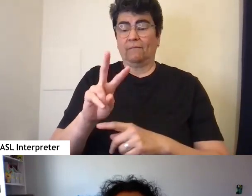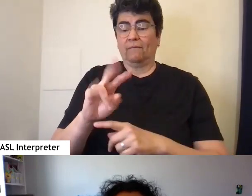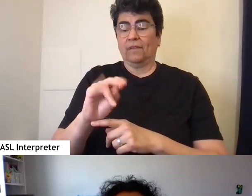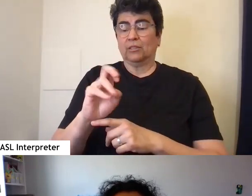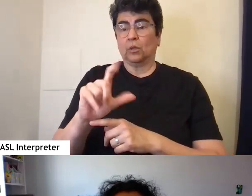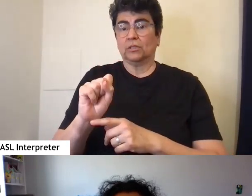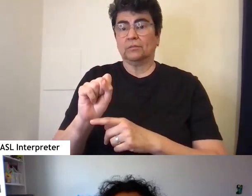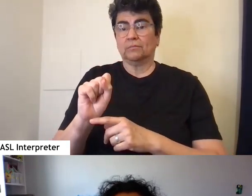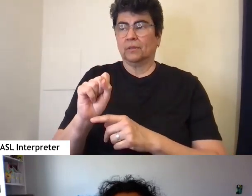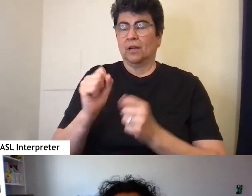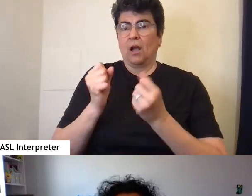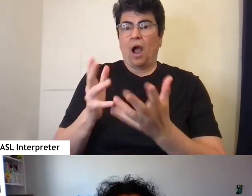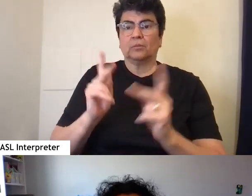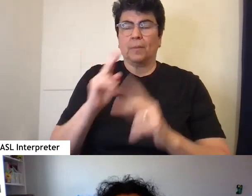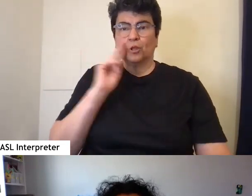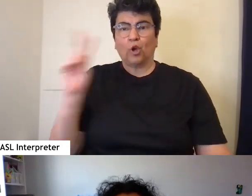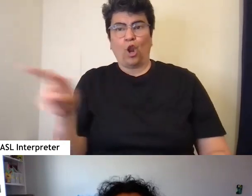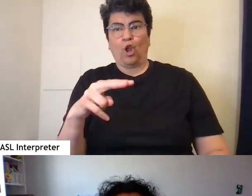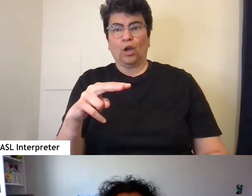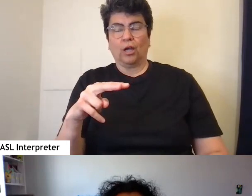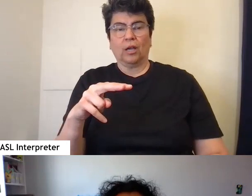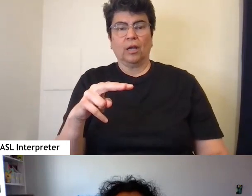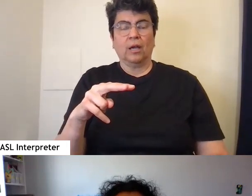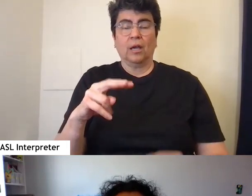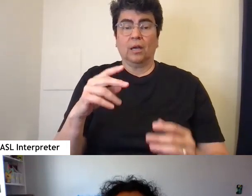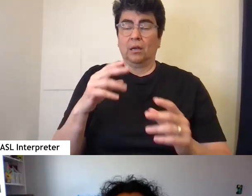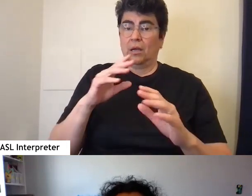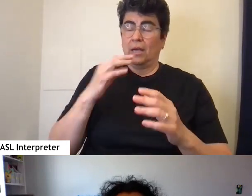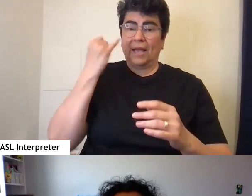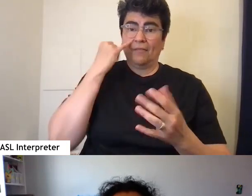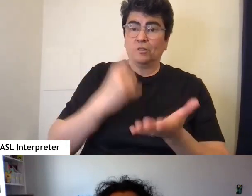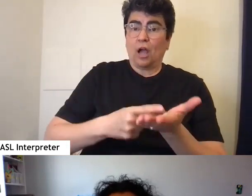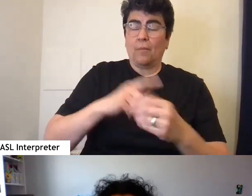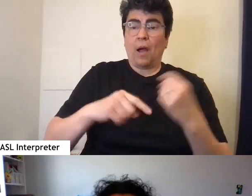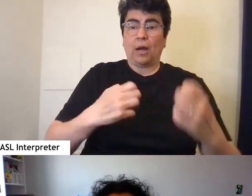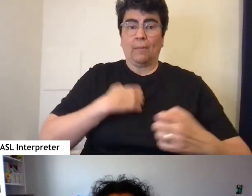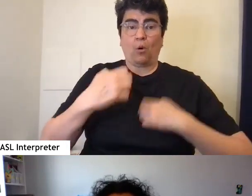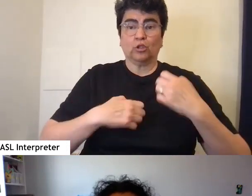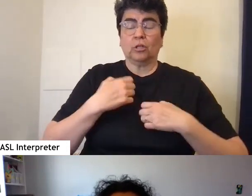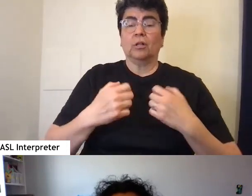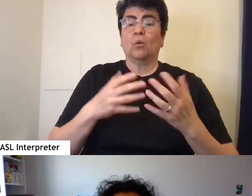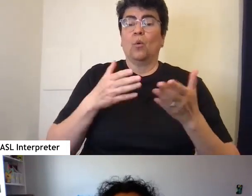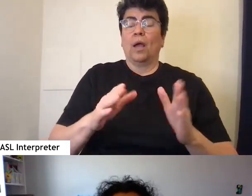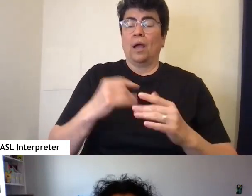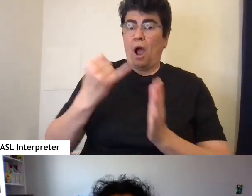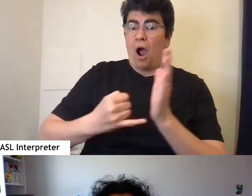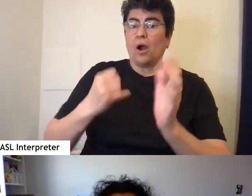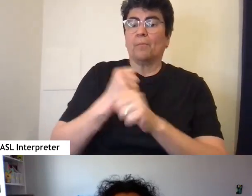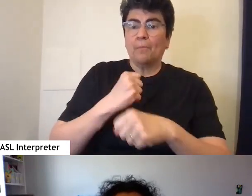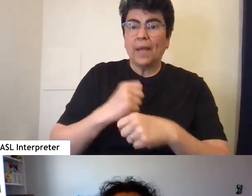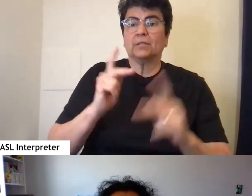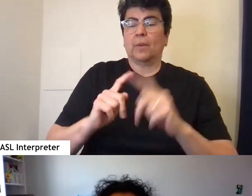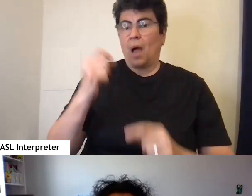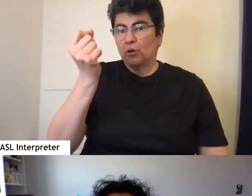In a more emotional way. Art makes people understand. Art makes people think.